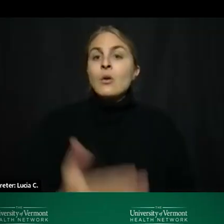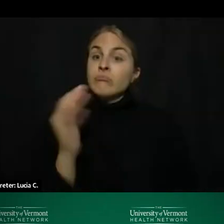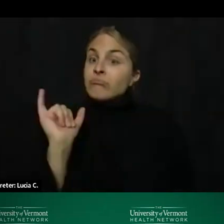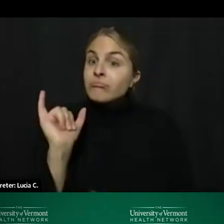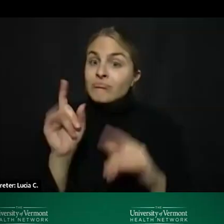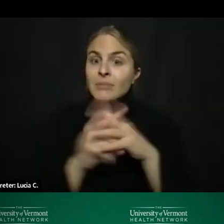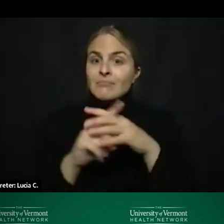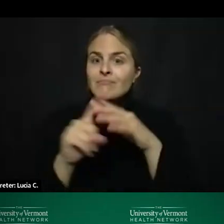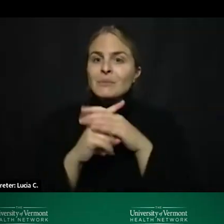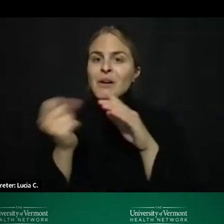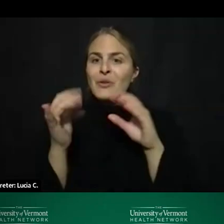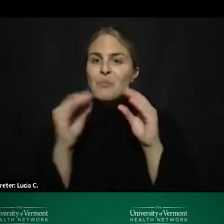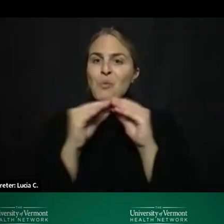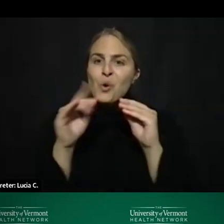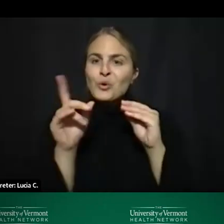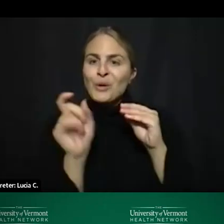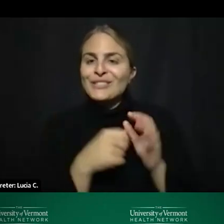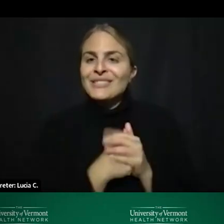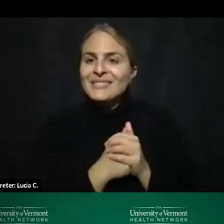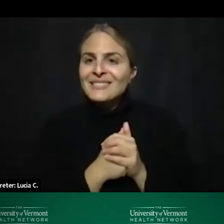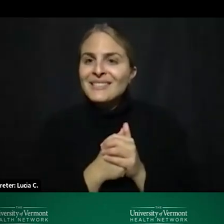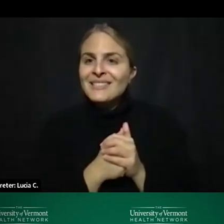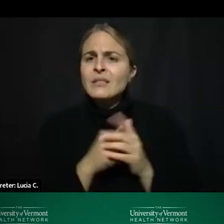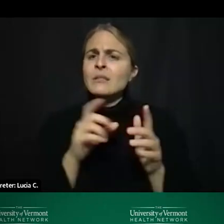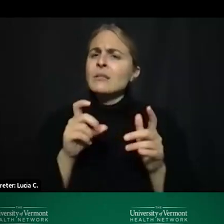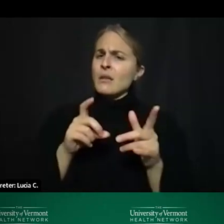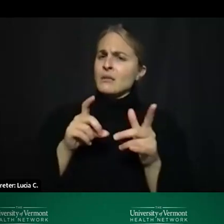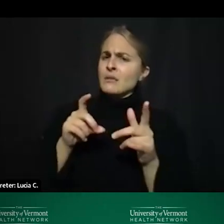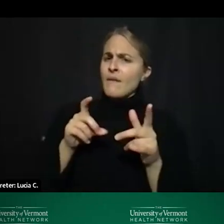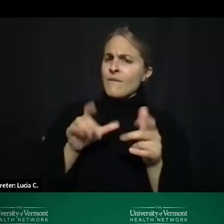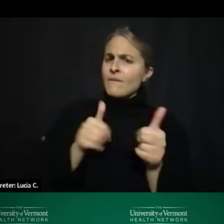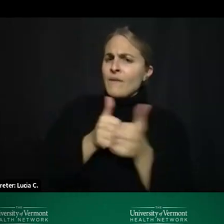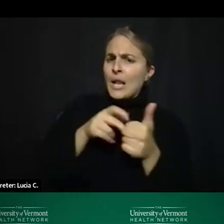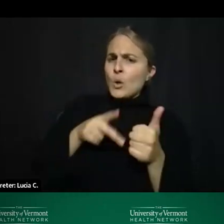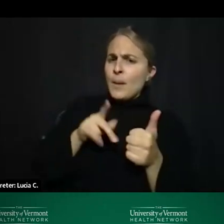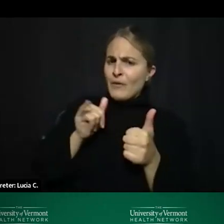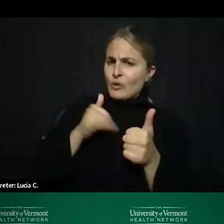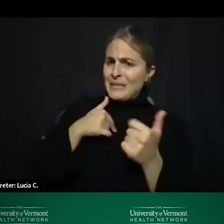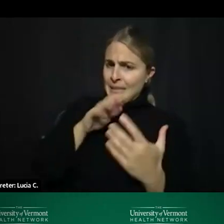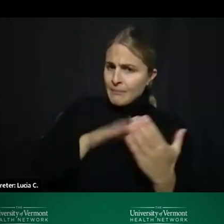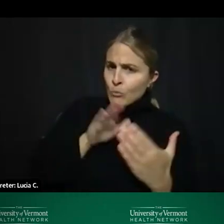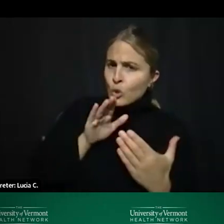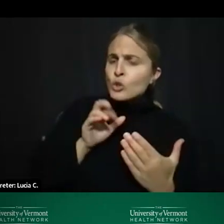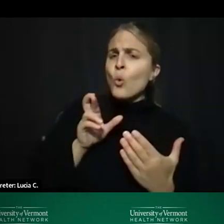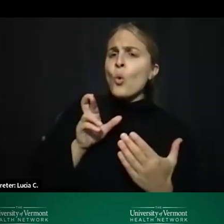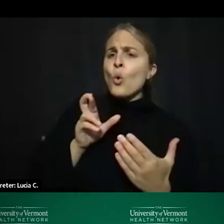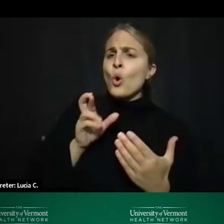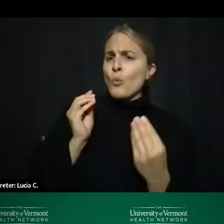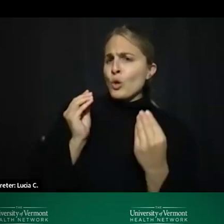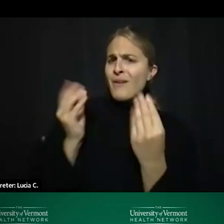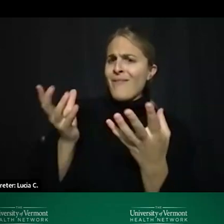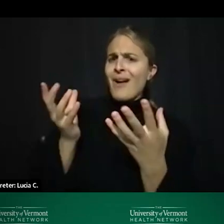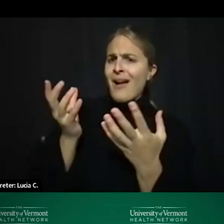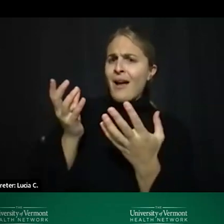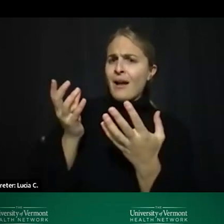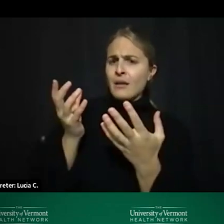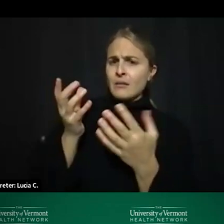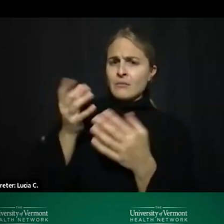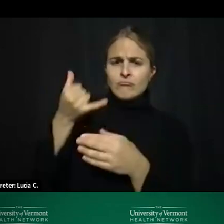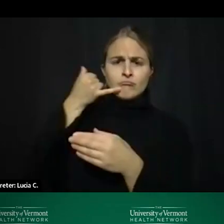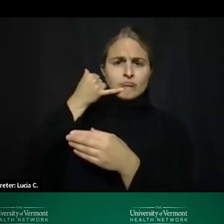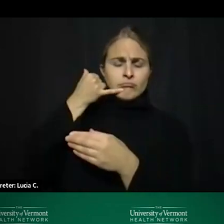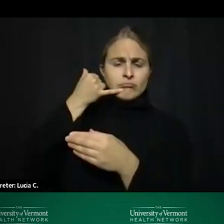couple more questions um does follow-up need to be in person or will you provide any case management follow-up by phone